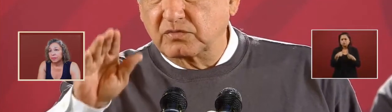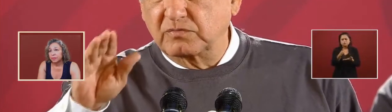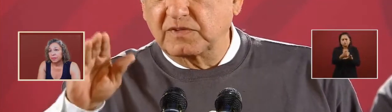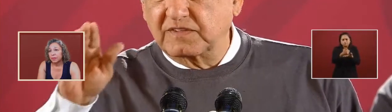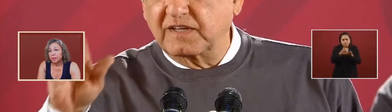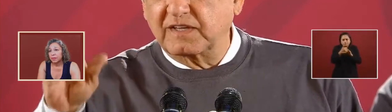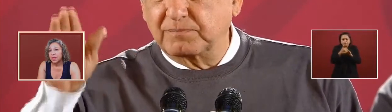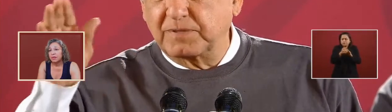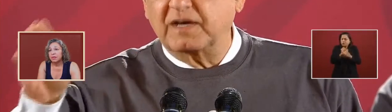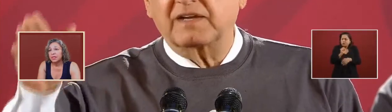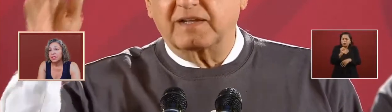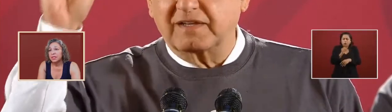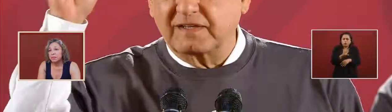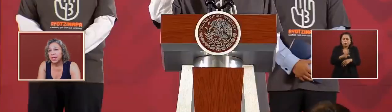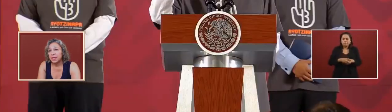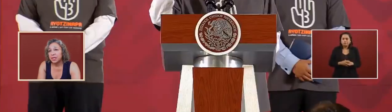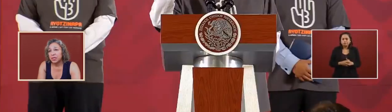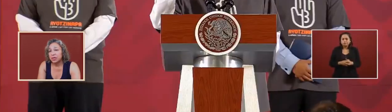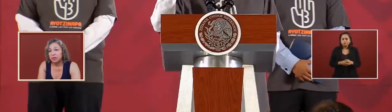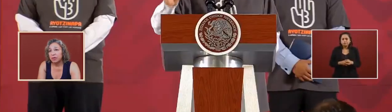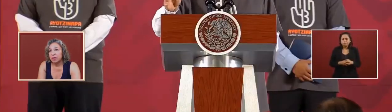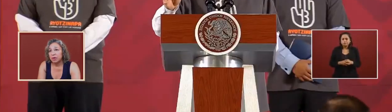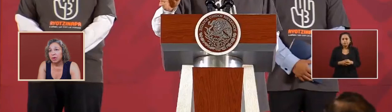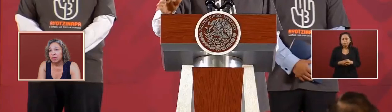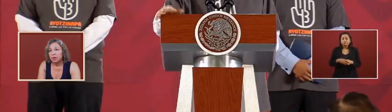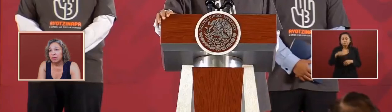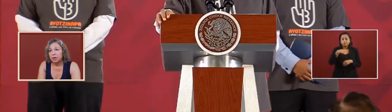this is a message